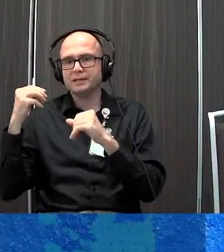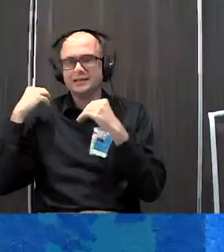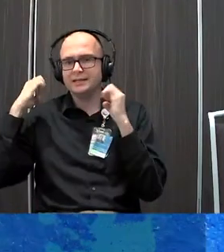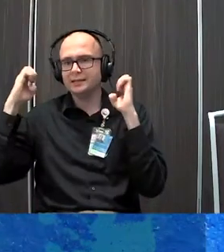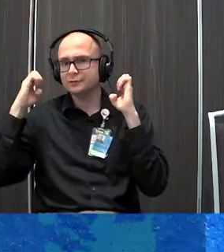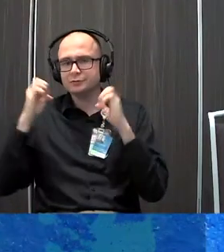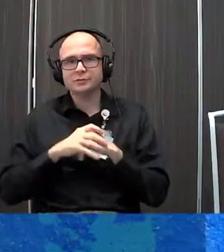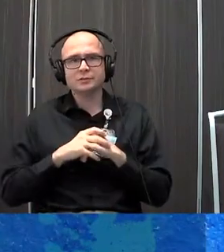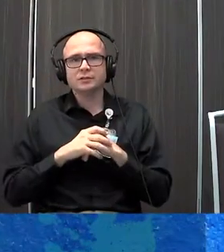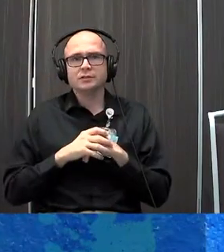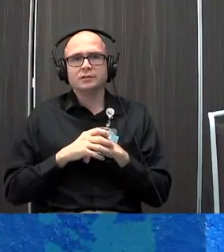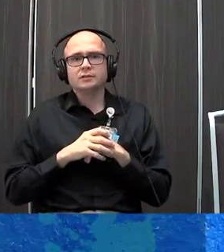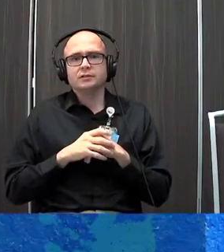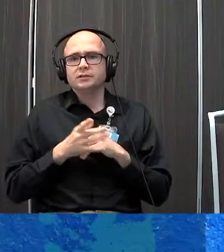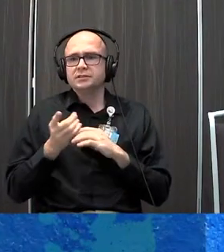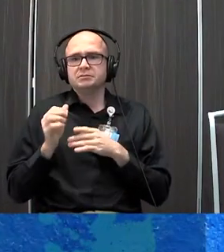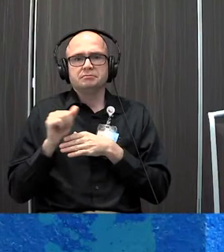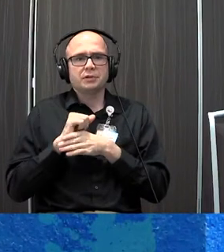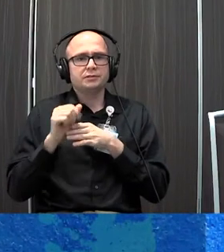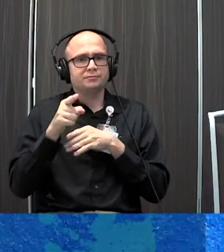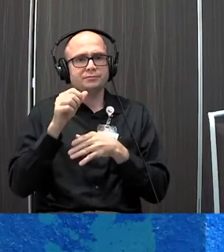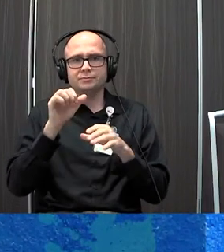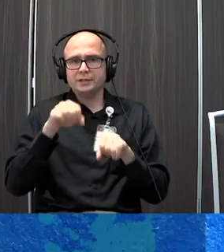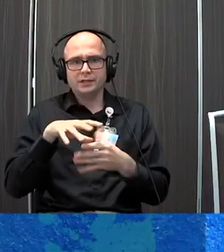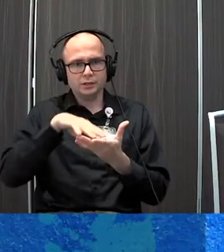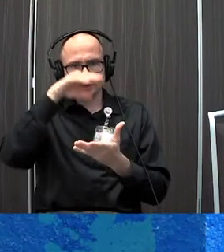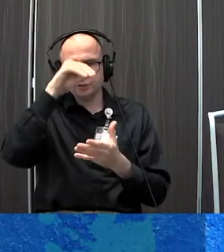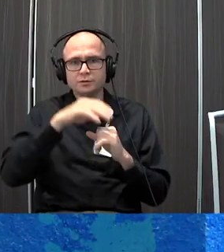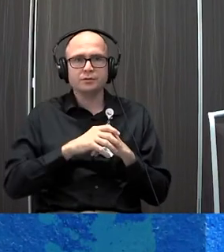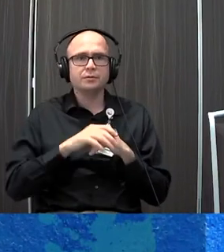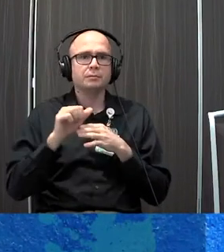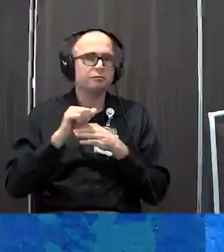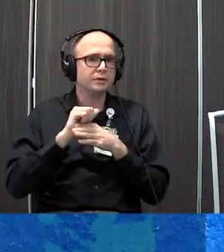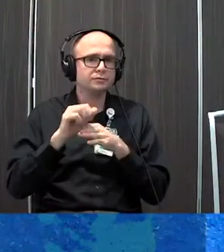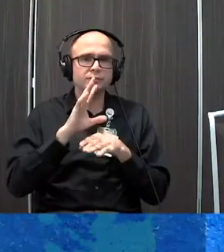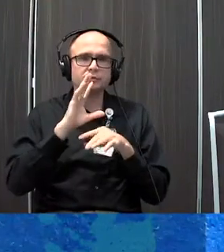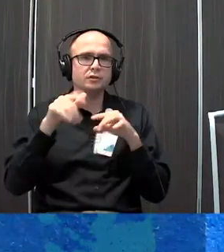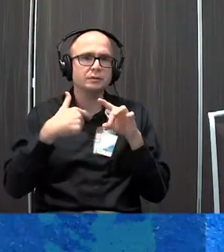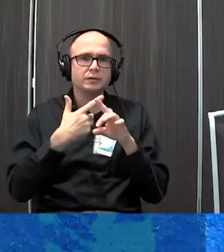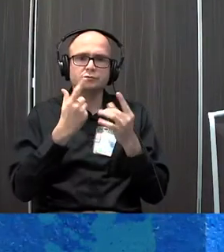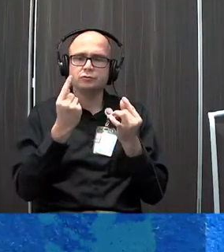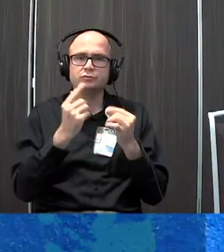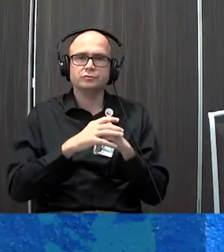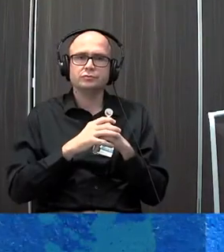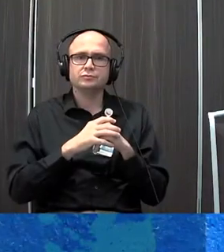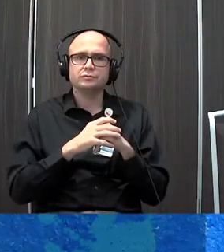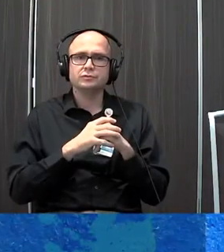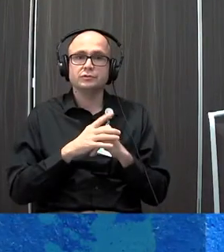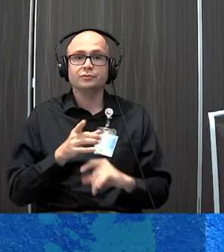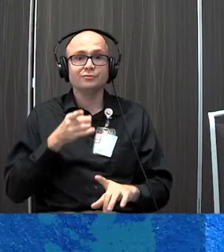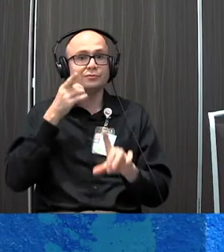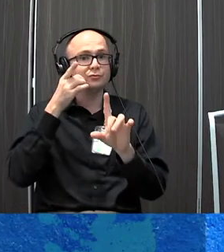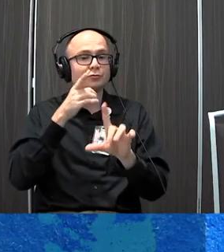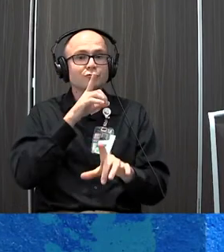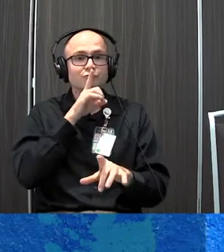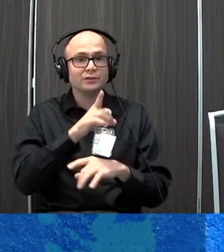These mindfulness practices are things that you can learn. You can learn them with practice. And we'll talk a little about what you can do. And the goal is